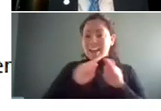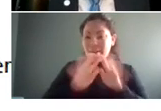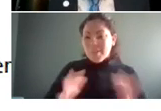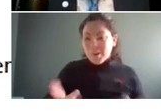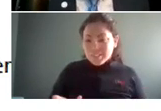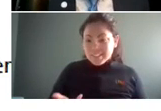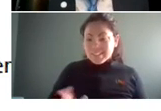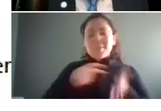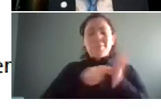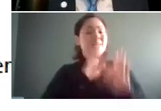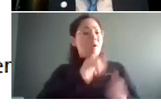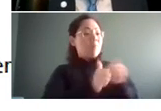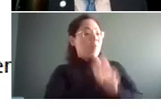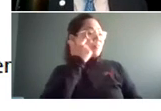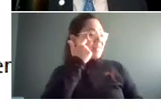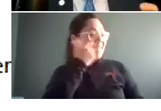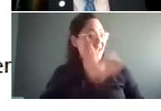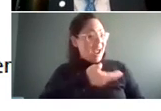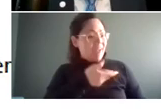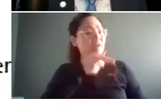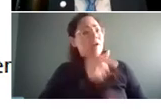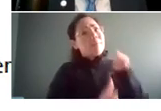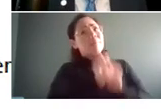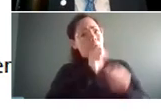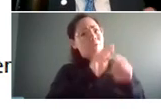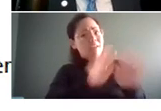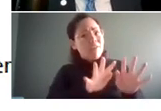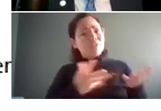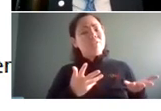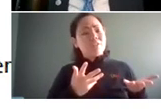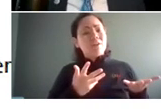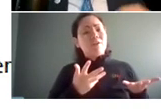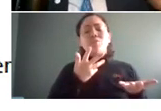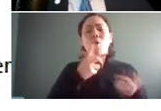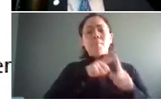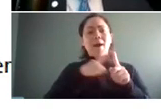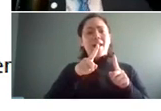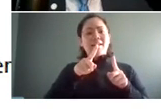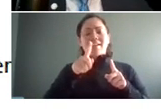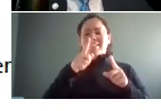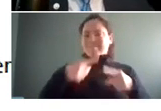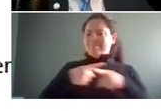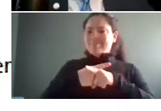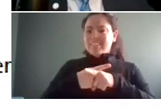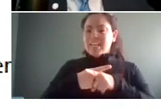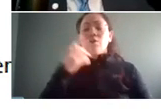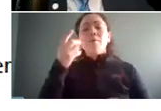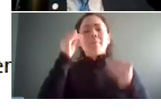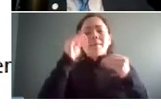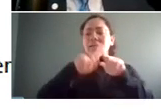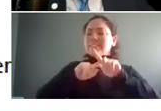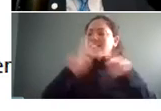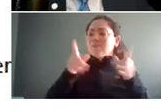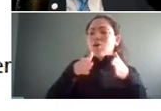last in may be the most diverse workforce and those are the people that you are now laying off so is there another criteria that you could